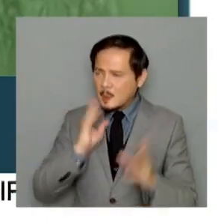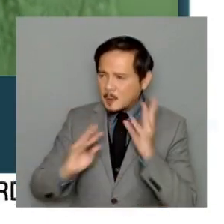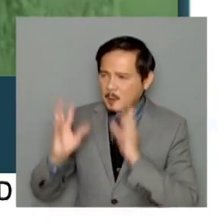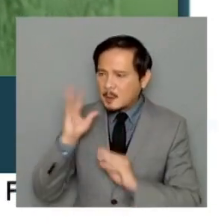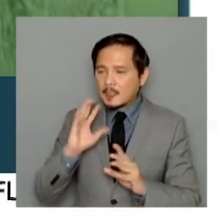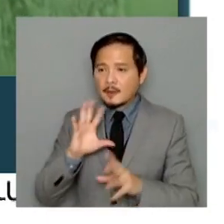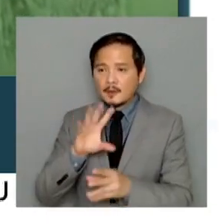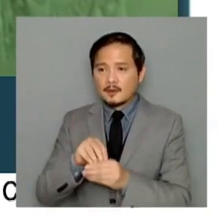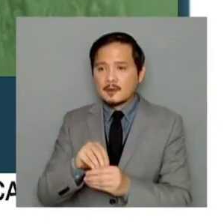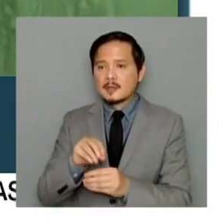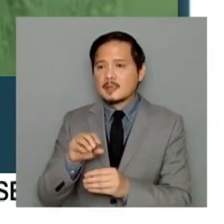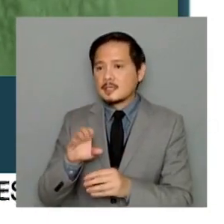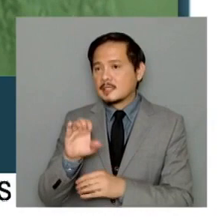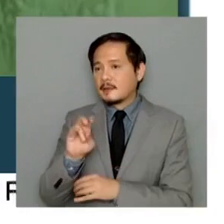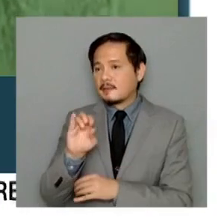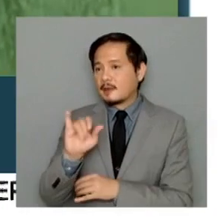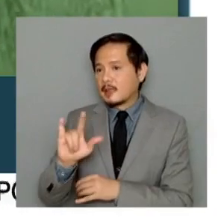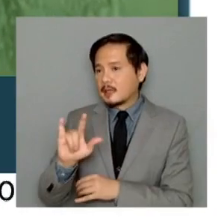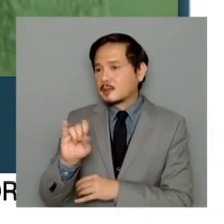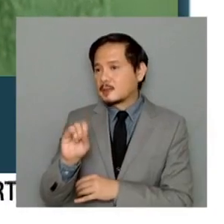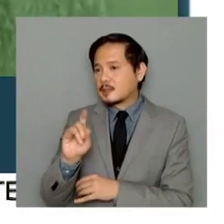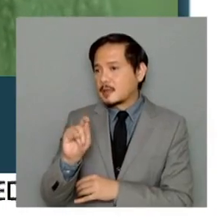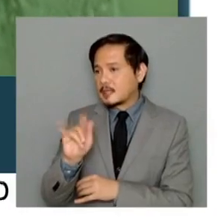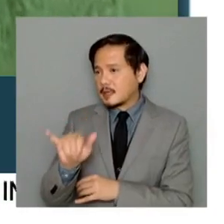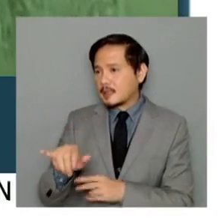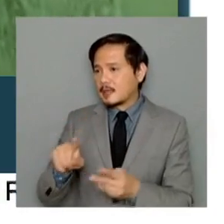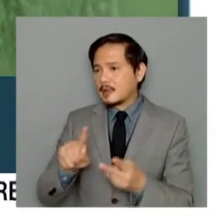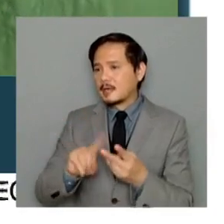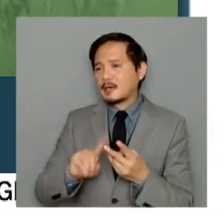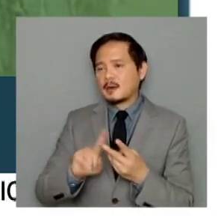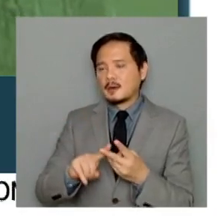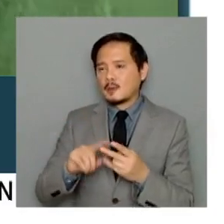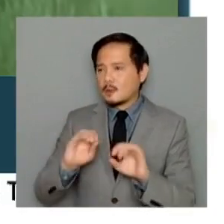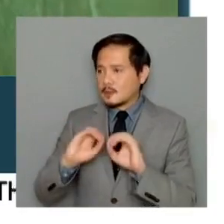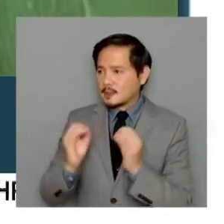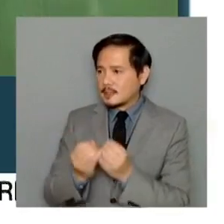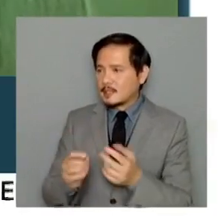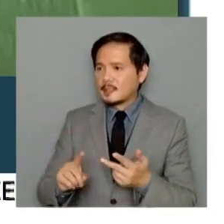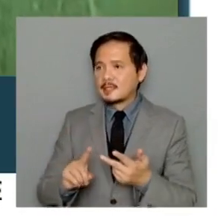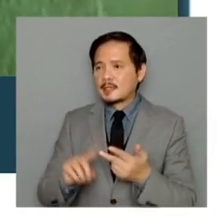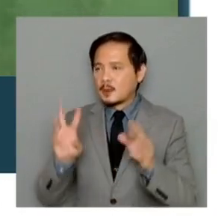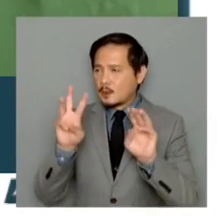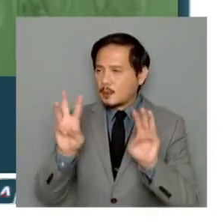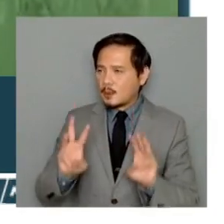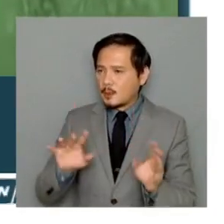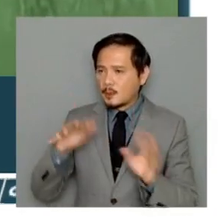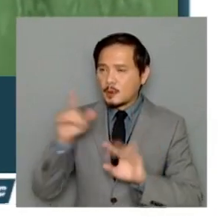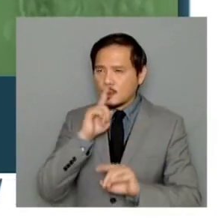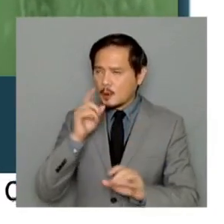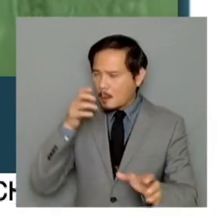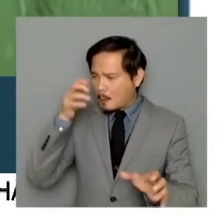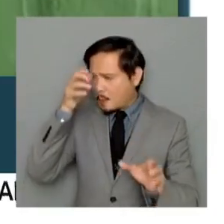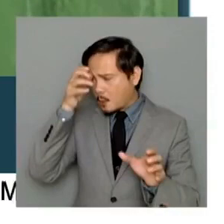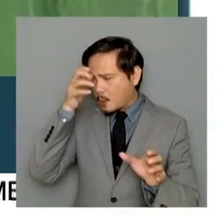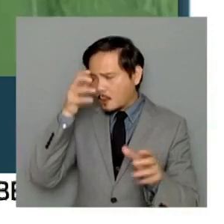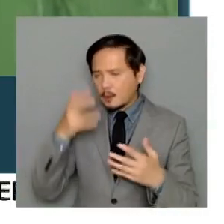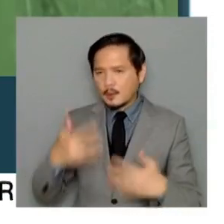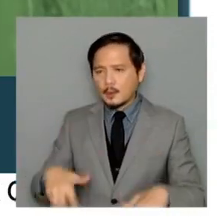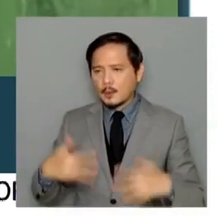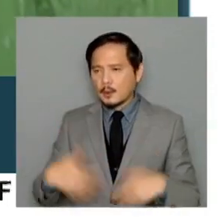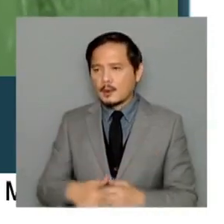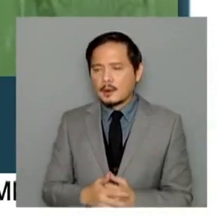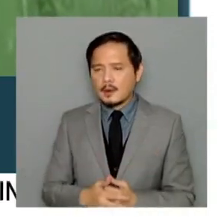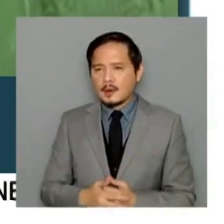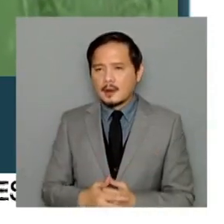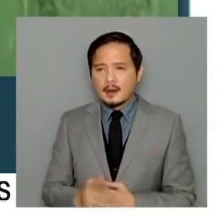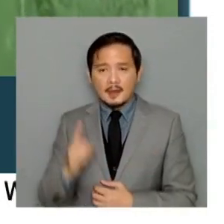organizations and climate change, her knowledge on that area, I think she'll